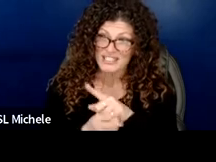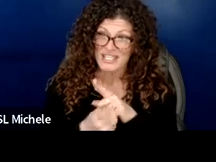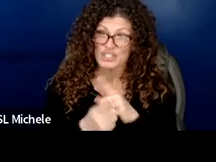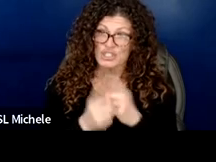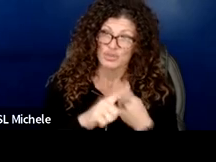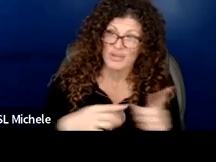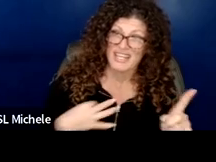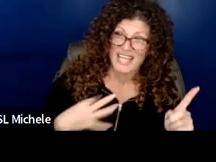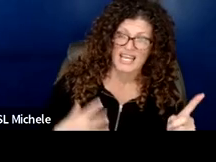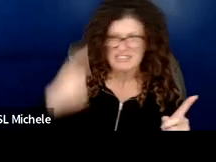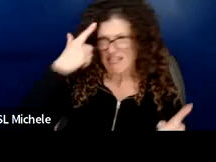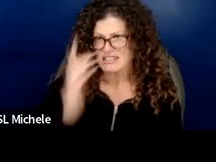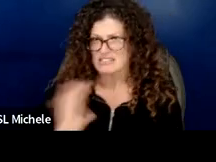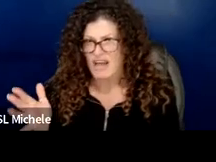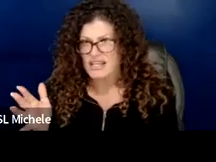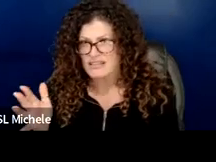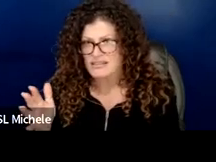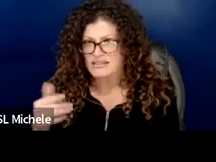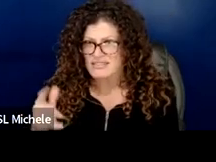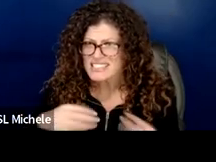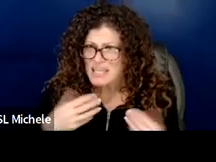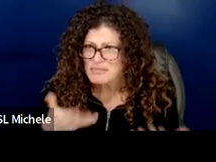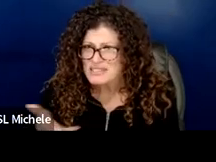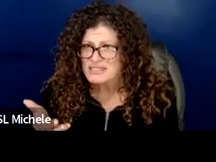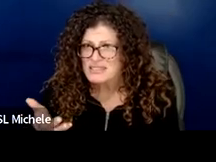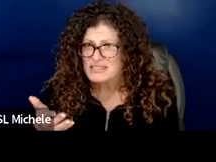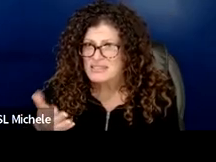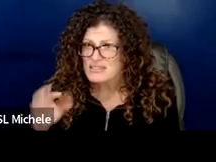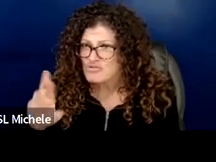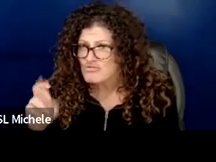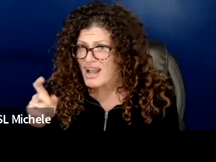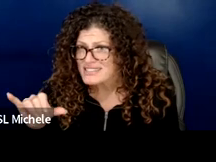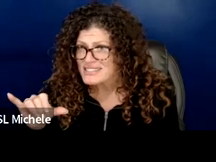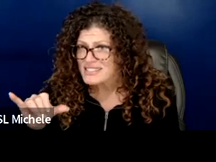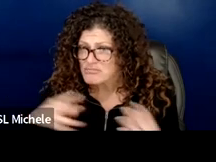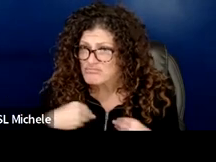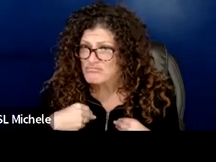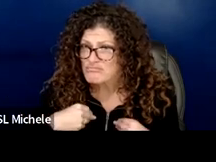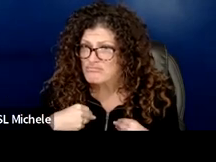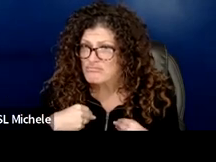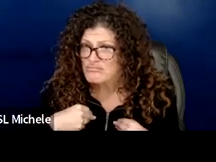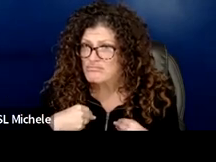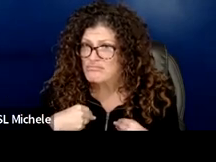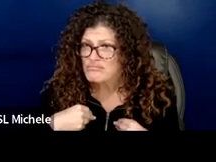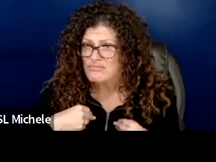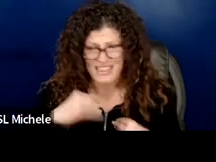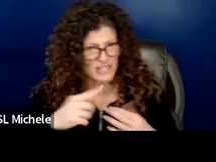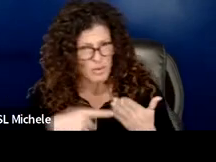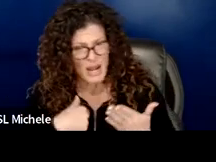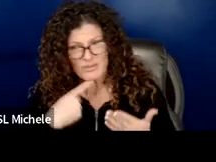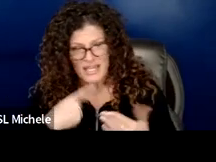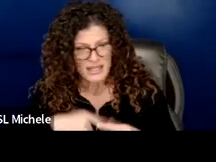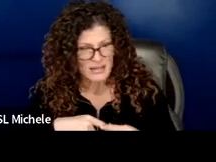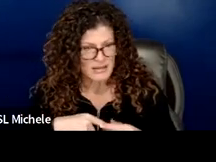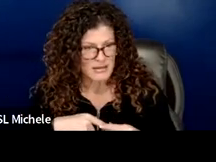candidates i think it will be fine would that be acceptable to folks roxy can you live with that no i think that's what i was saying that they're